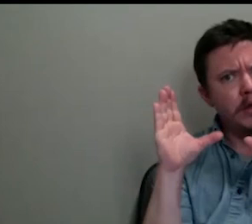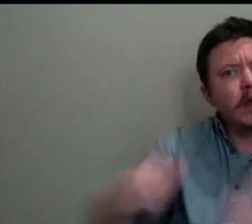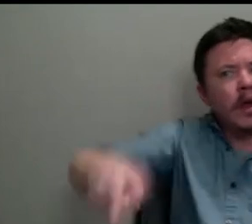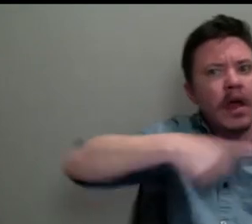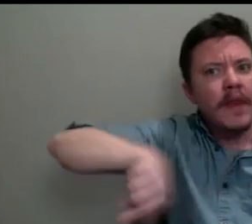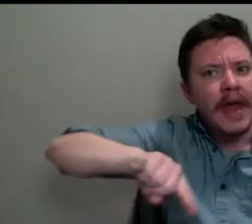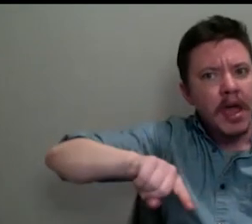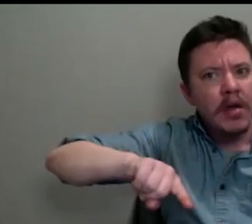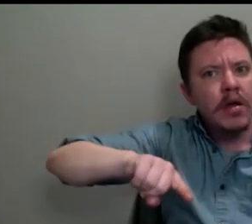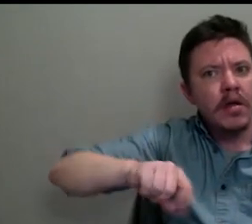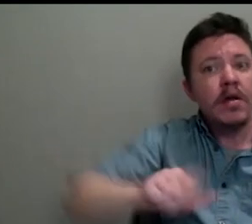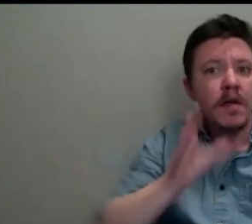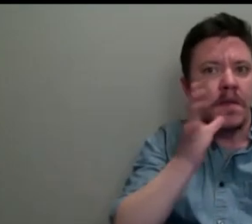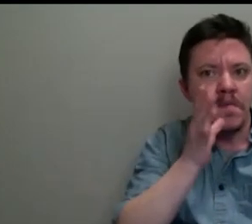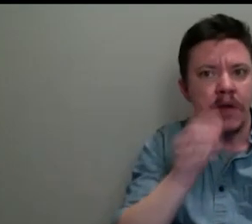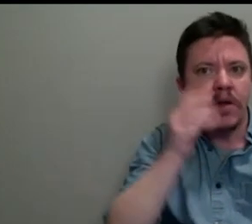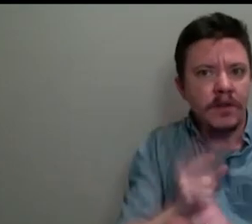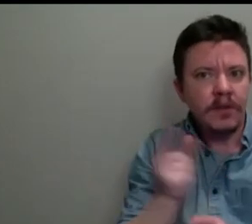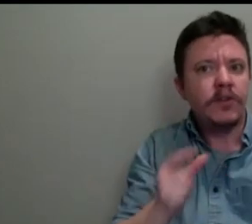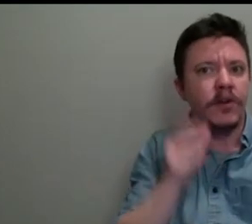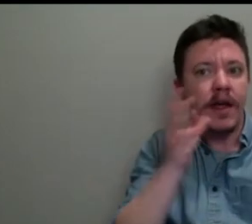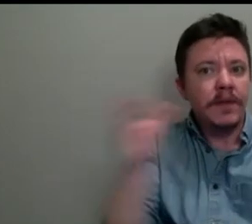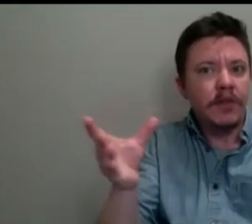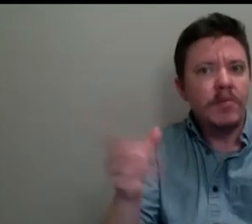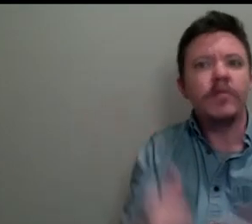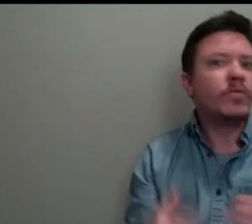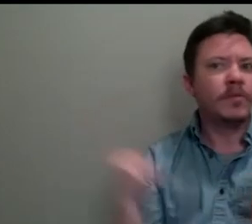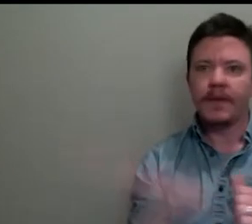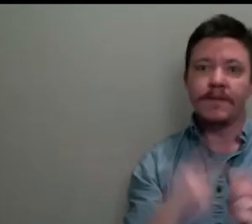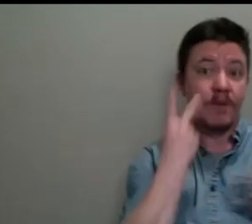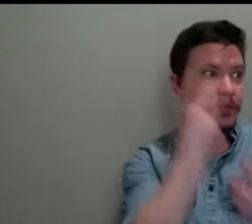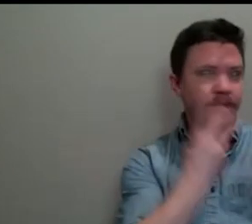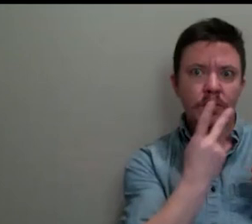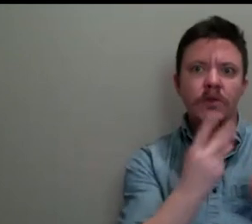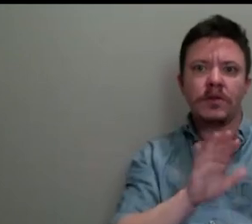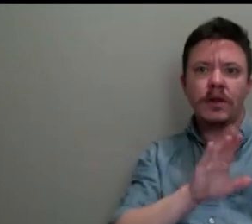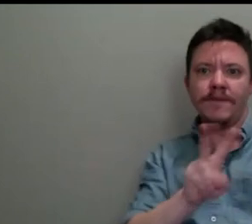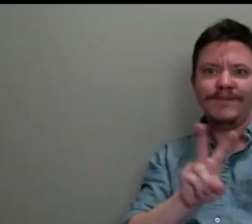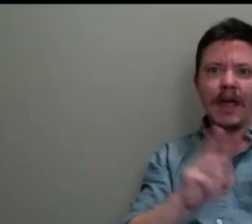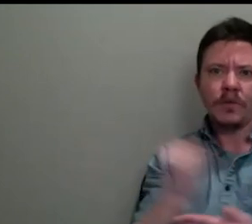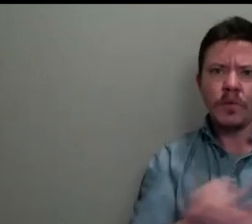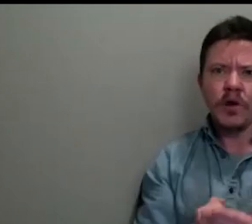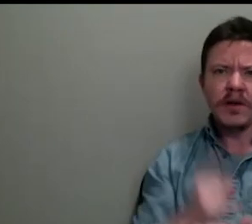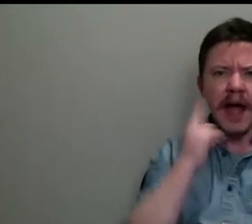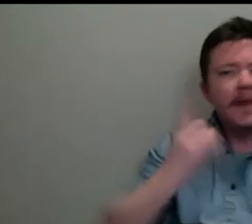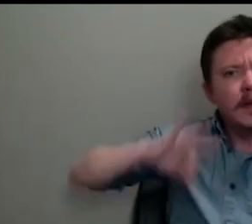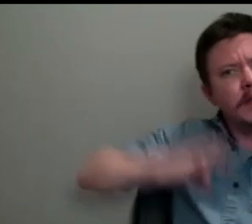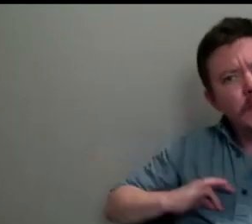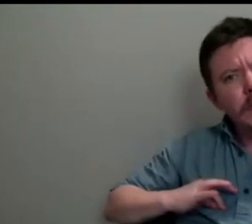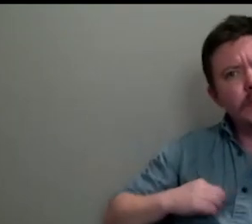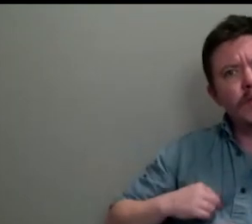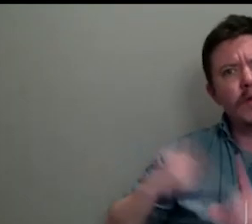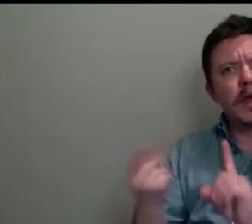first and most thorough viewers of his work. I really sort of think that that's a useful way to actually perhaps think about